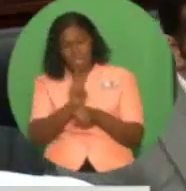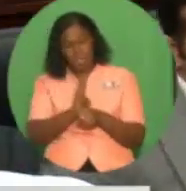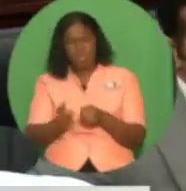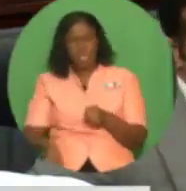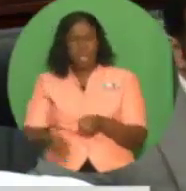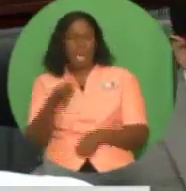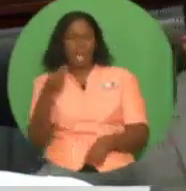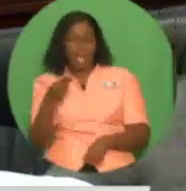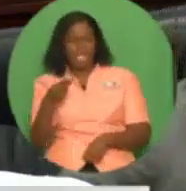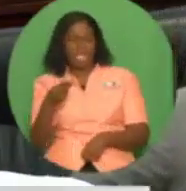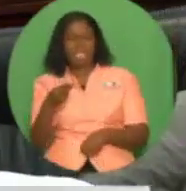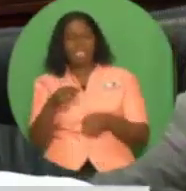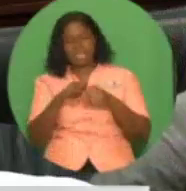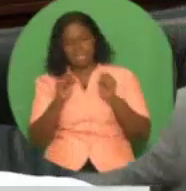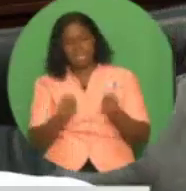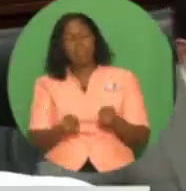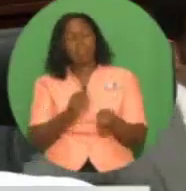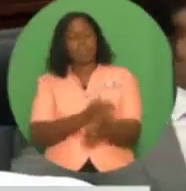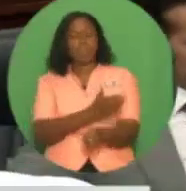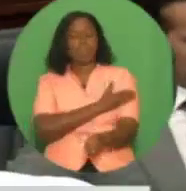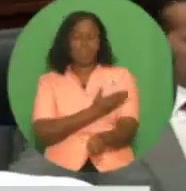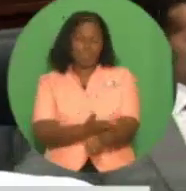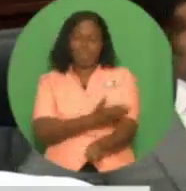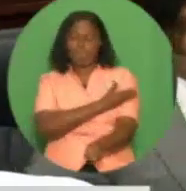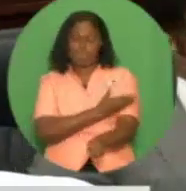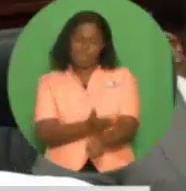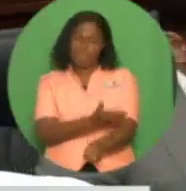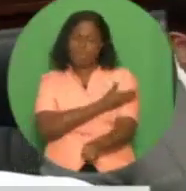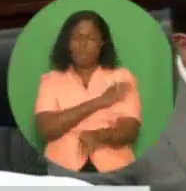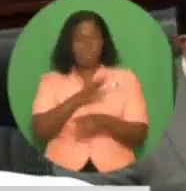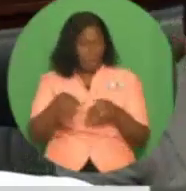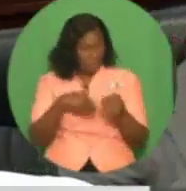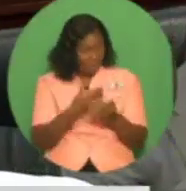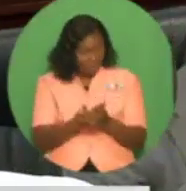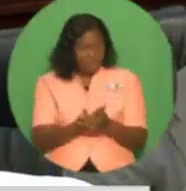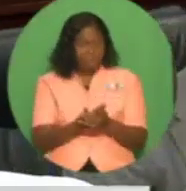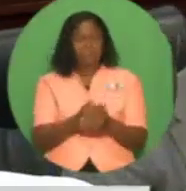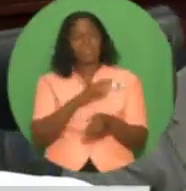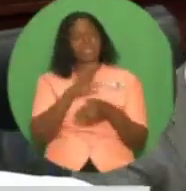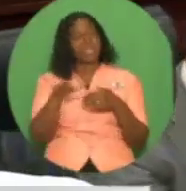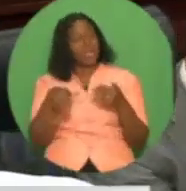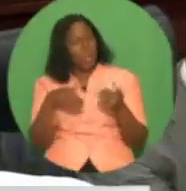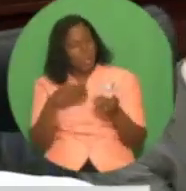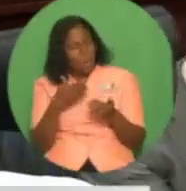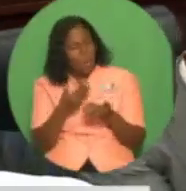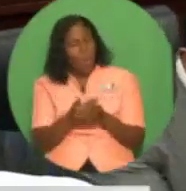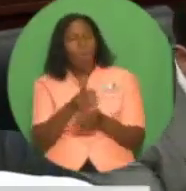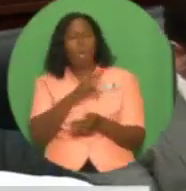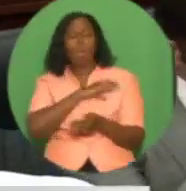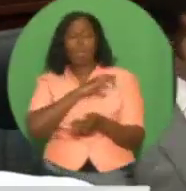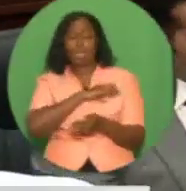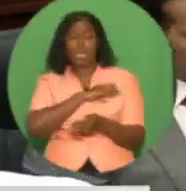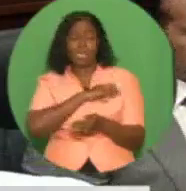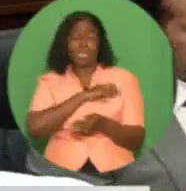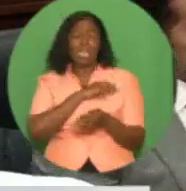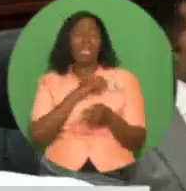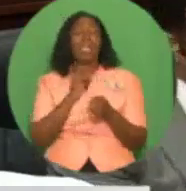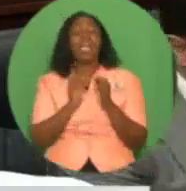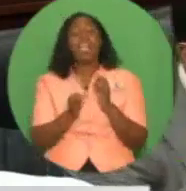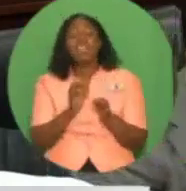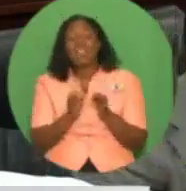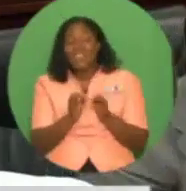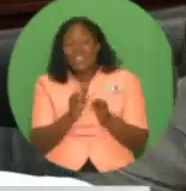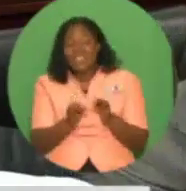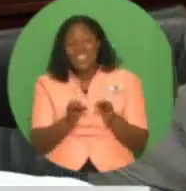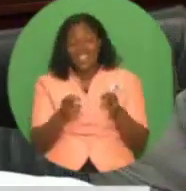Speaker, all police officers will be held fully accountable for damages to all assets assigned to them. Madam Speaker,